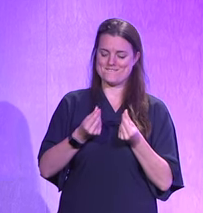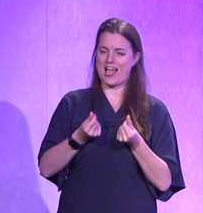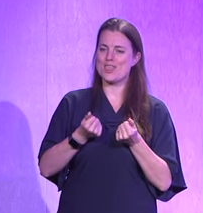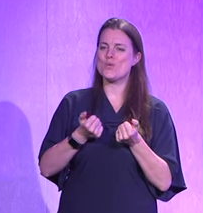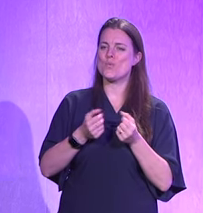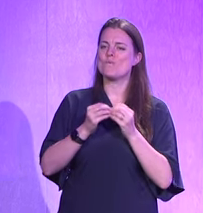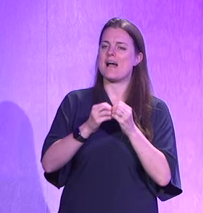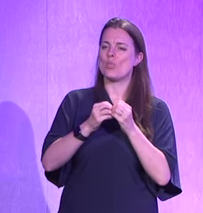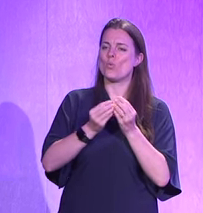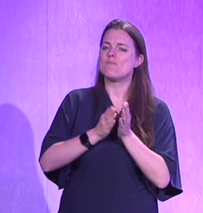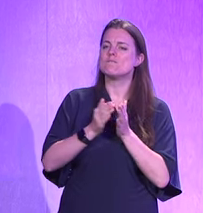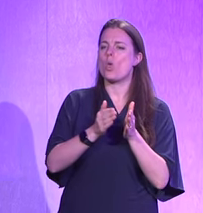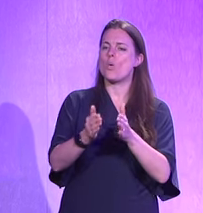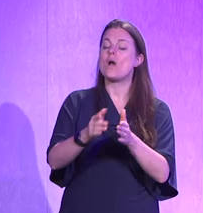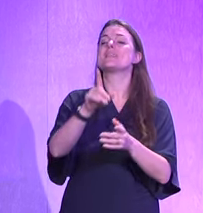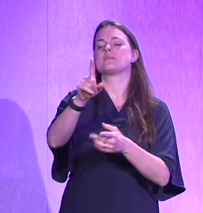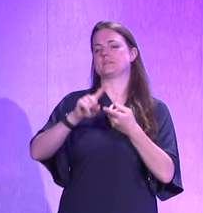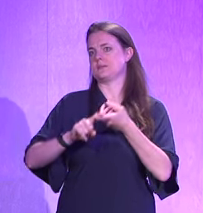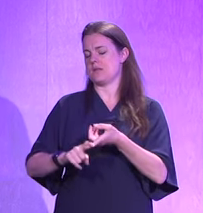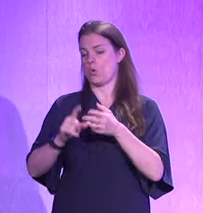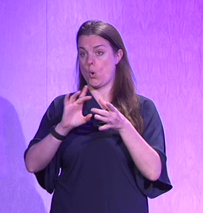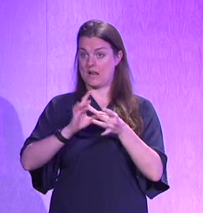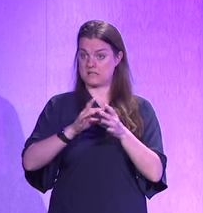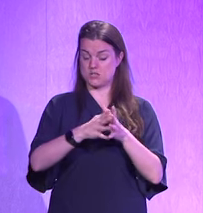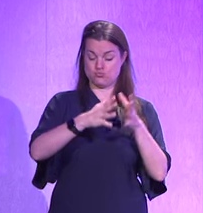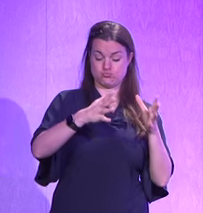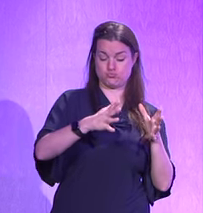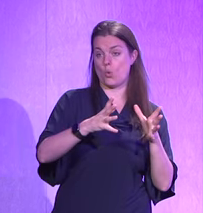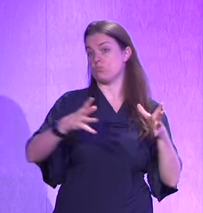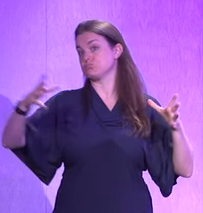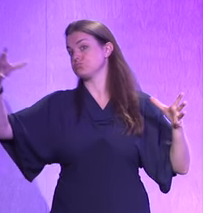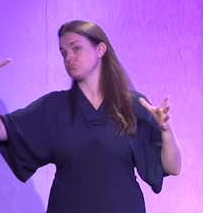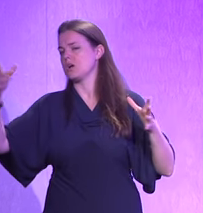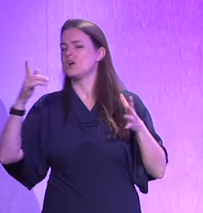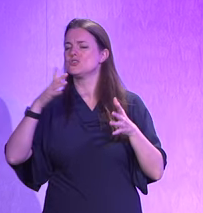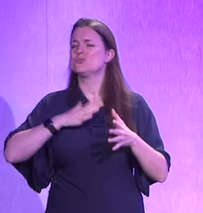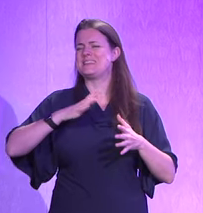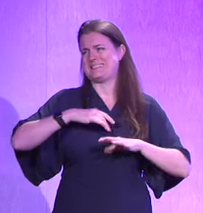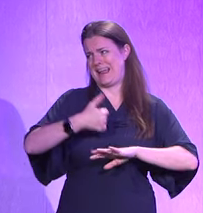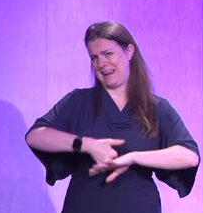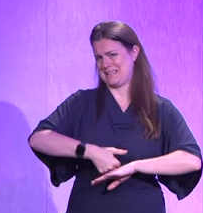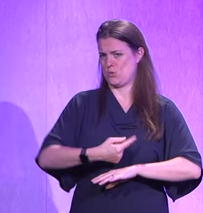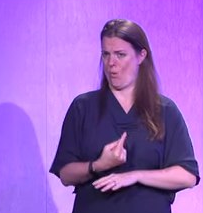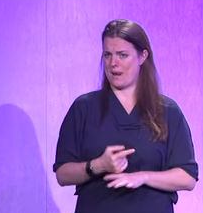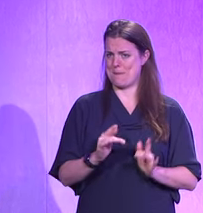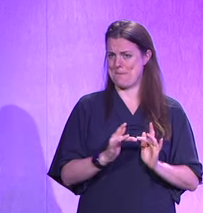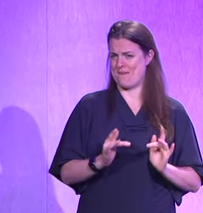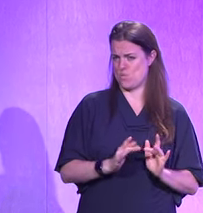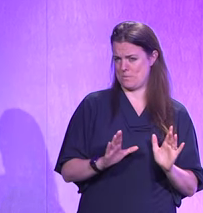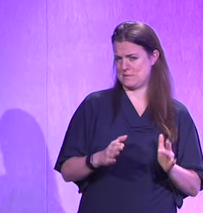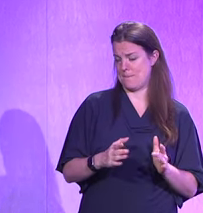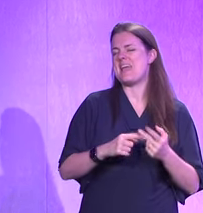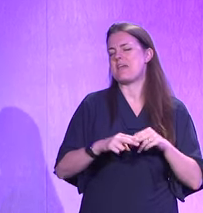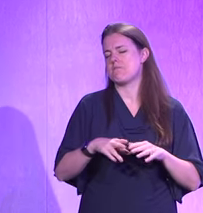And depending on the size of the organization, it is always necessary to have at least one platform team,